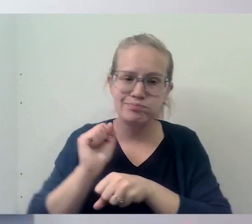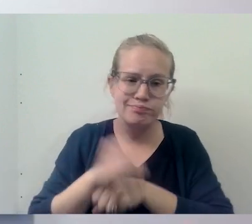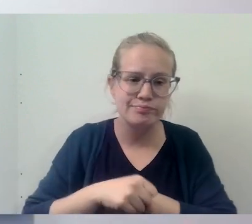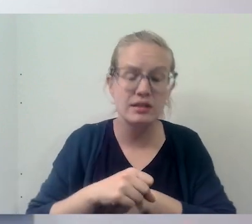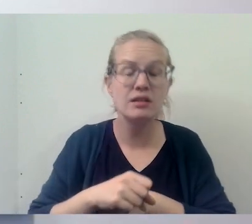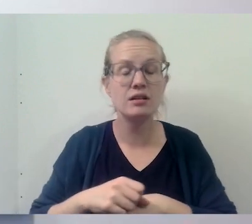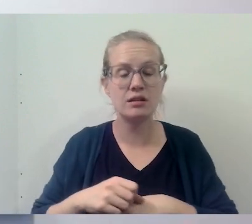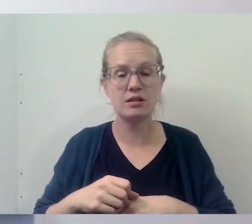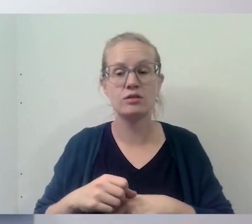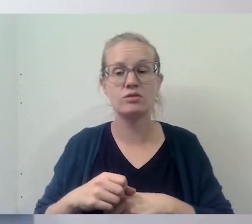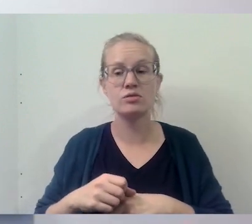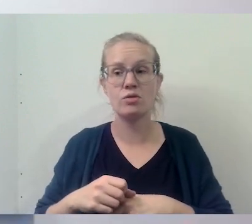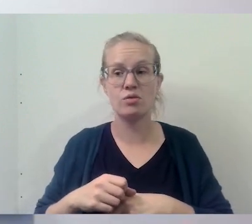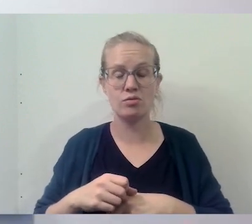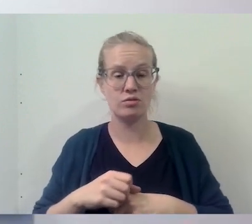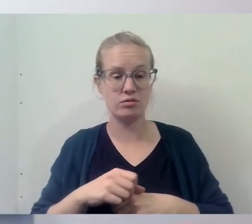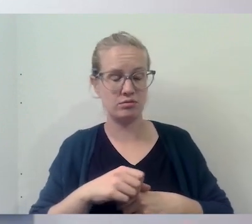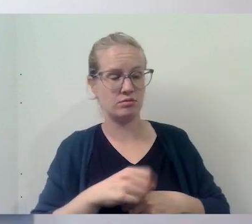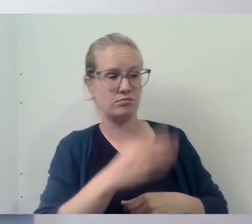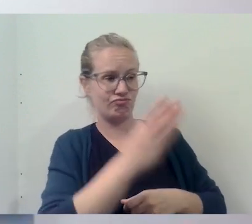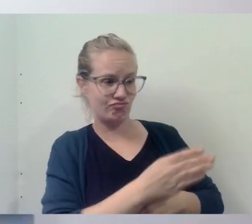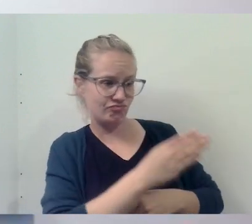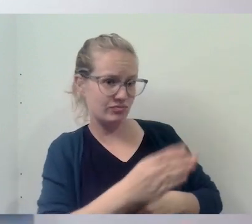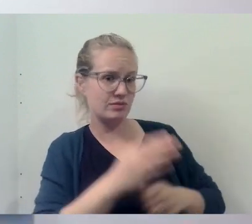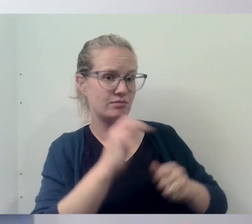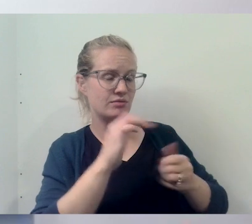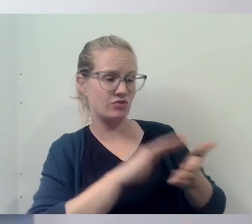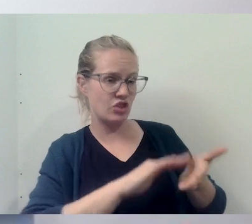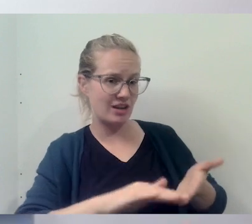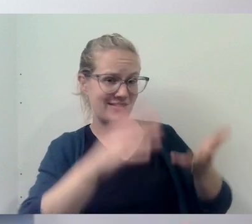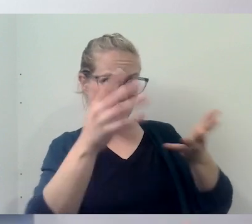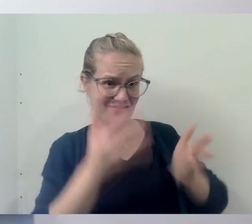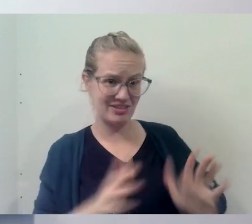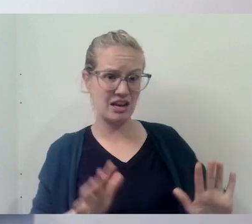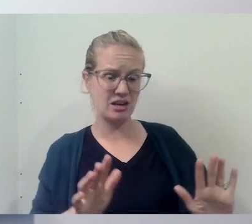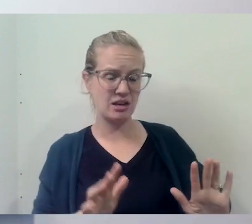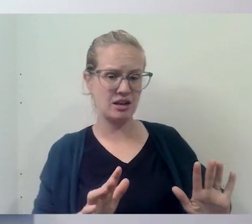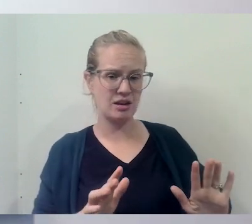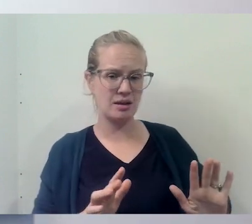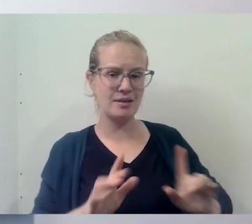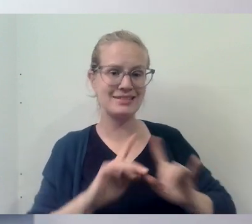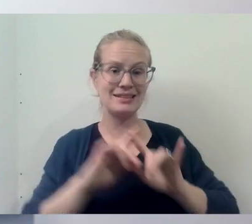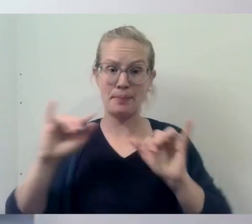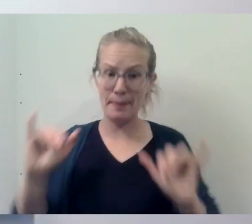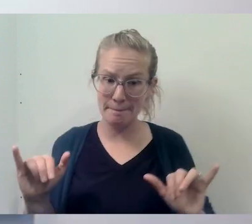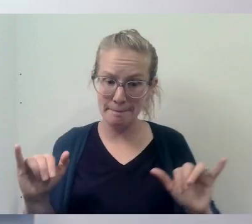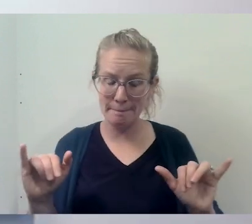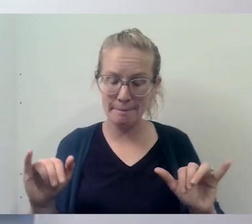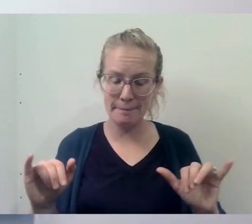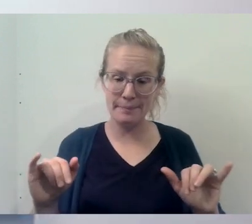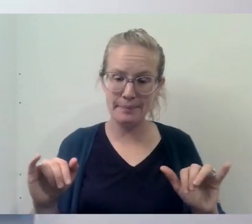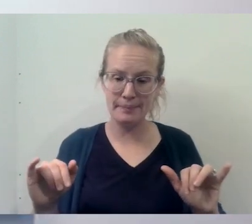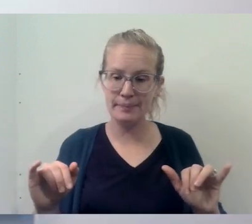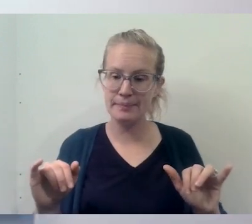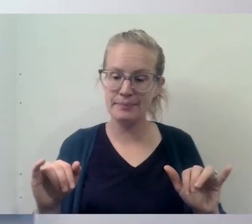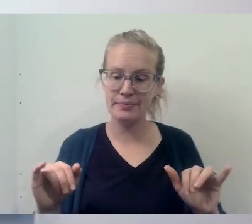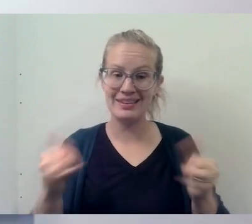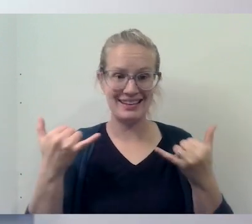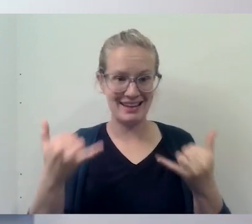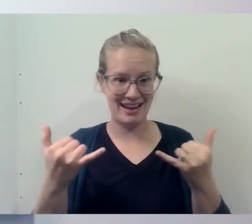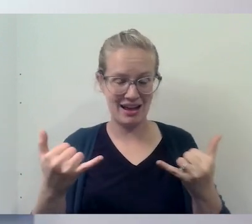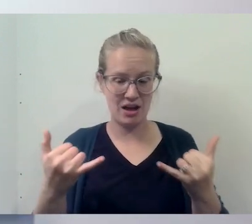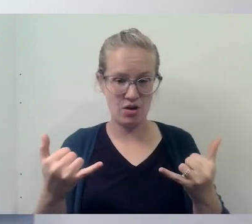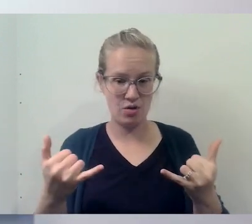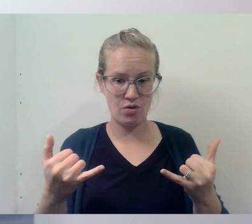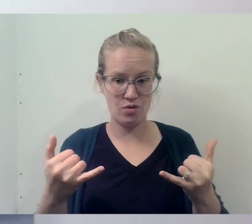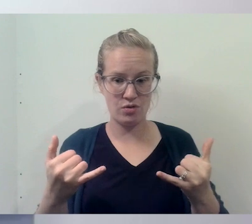they receive the absolution. They receive forgiveness for that sin. And at the same time, they, now for